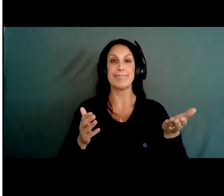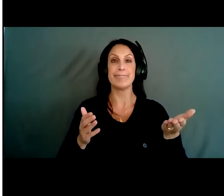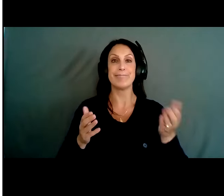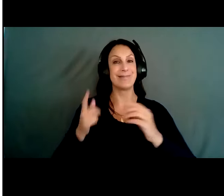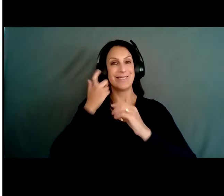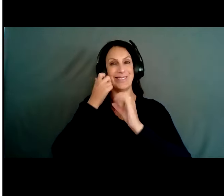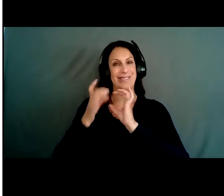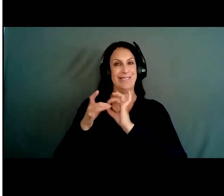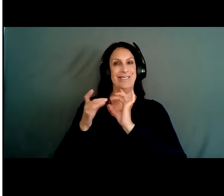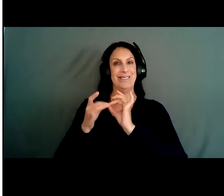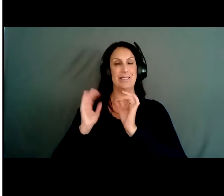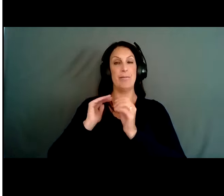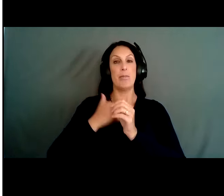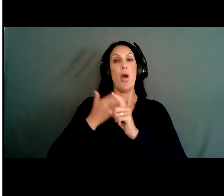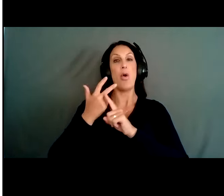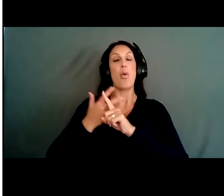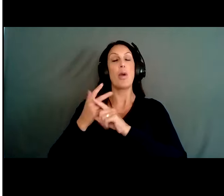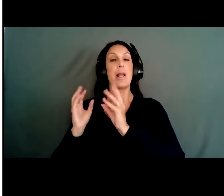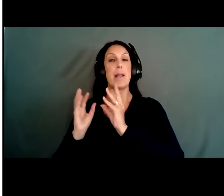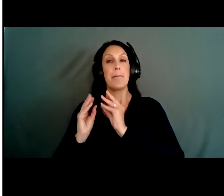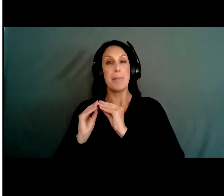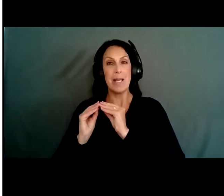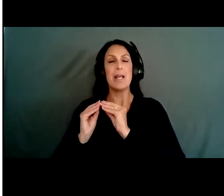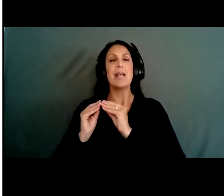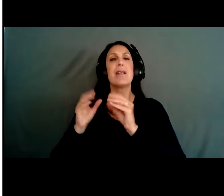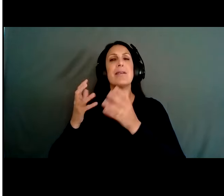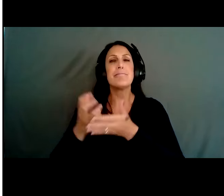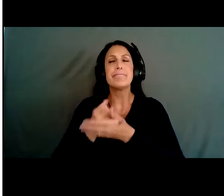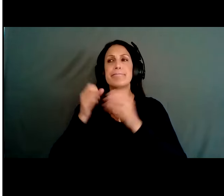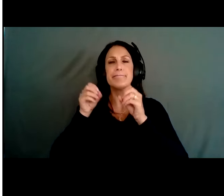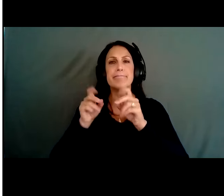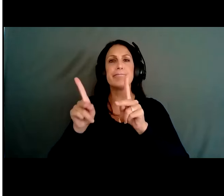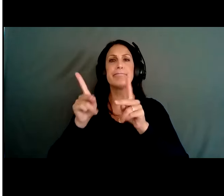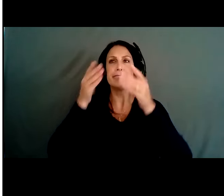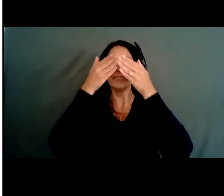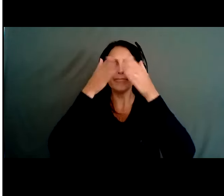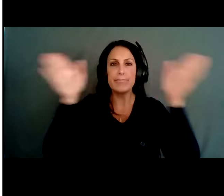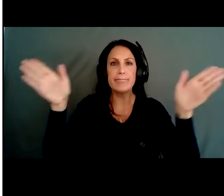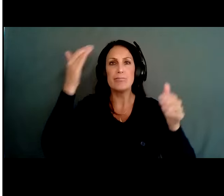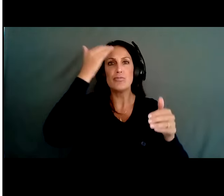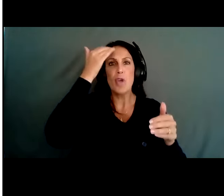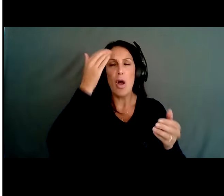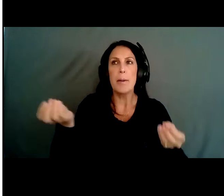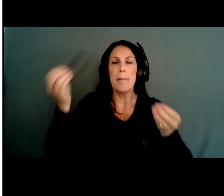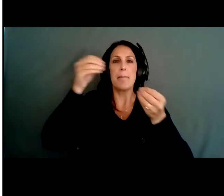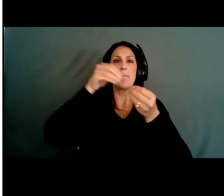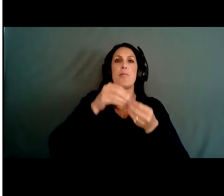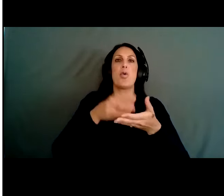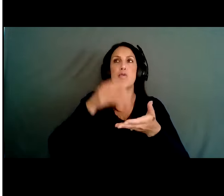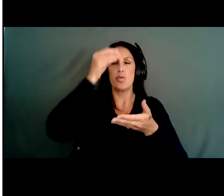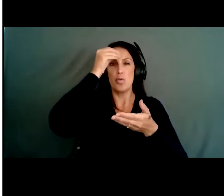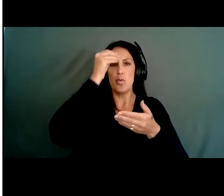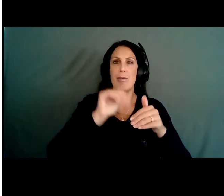we want to ensure that our quarterly meetings include learning opportunities to broaden knowledge and build expertise in suicide prevention best practices.